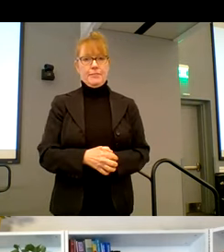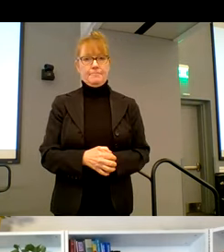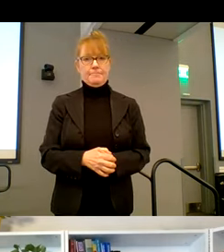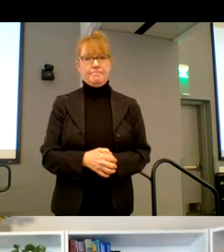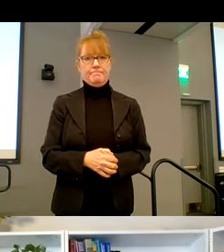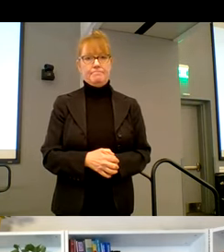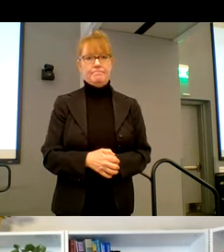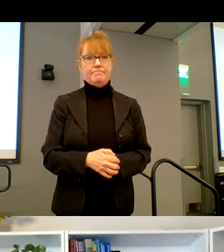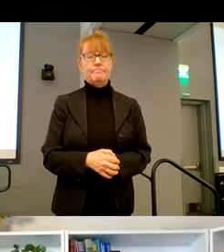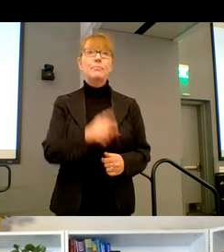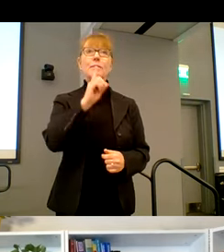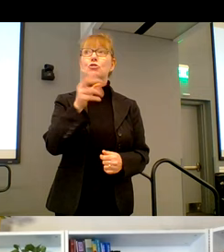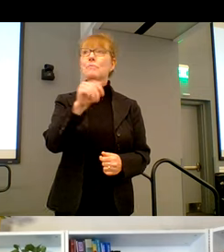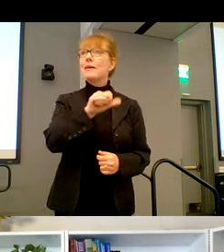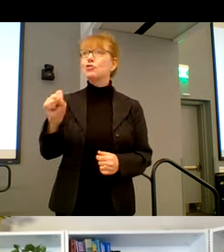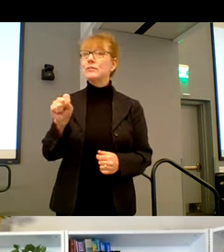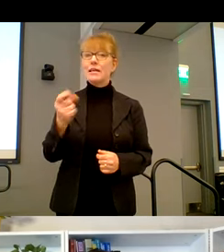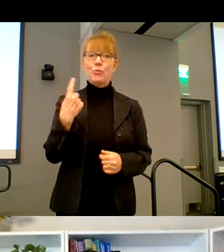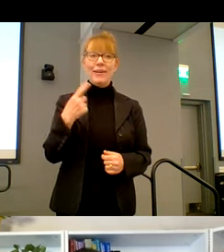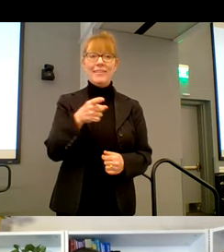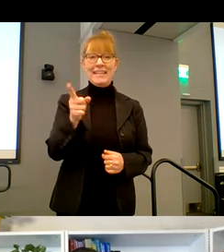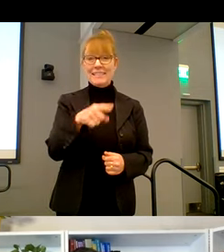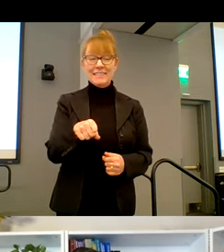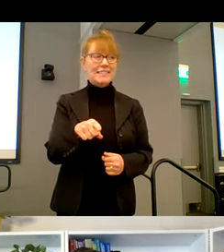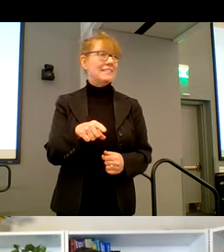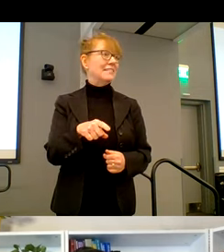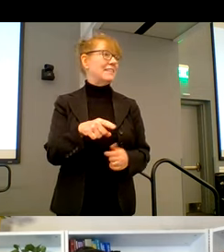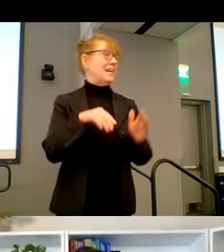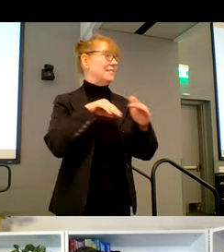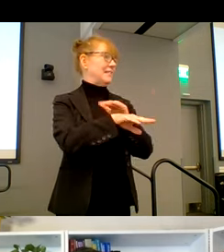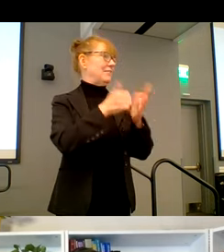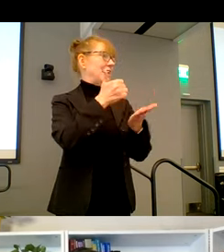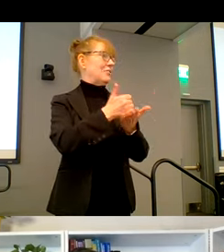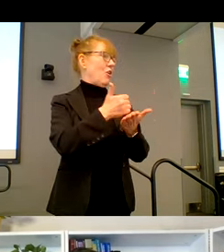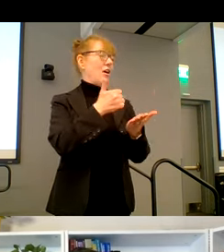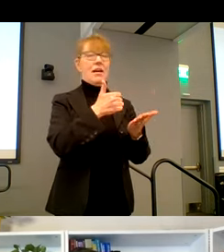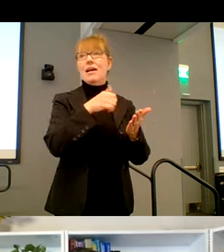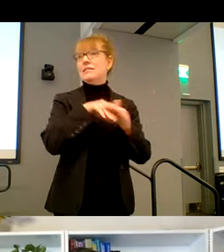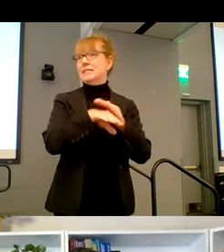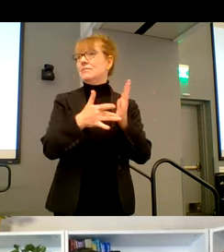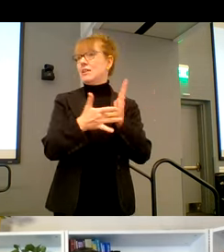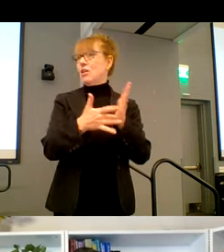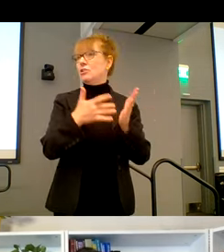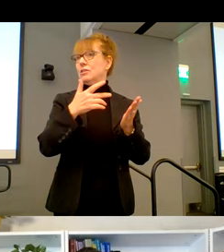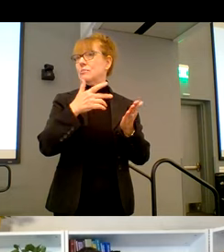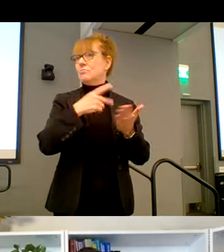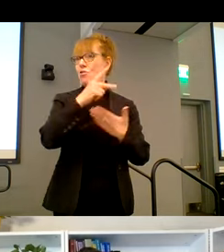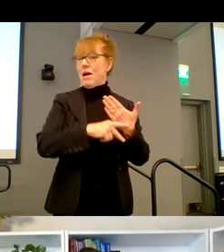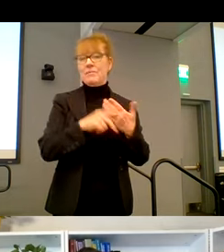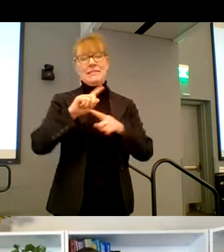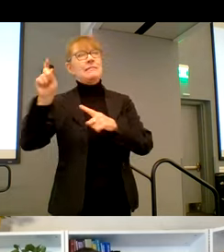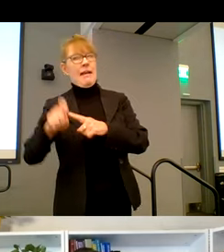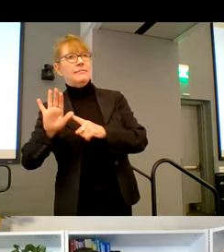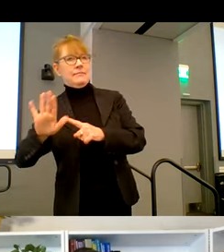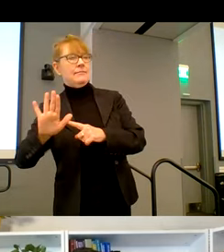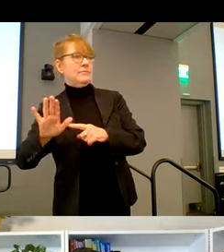I'm sure Massachusetts has one of these, um, the assistive technology program, the state act, this is the Texas one, uh, where before one